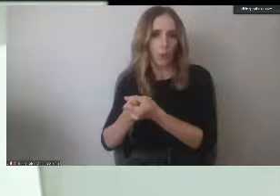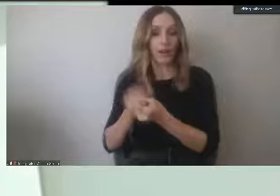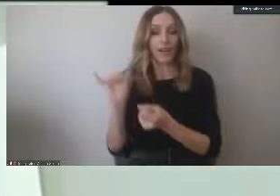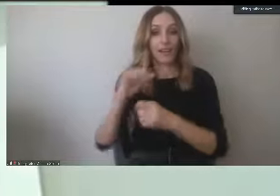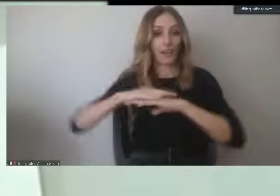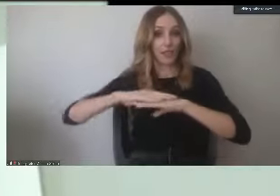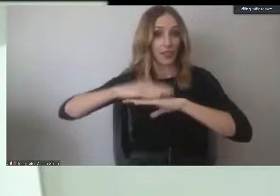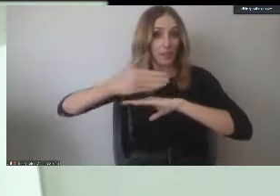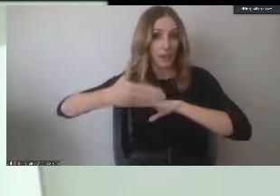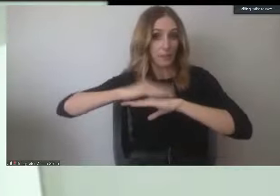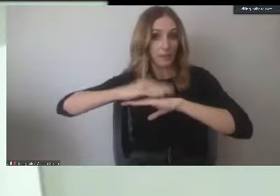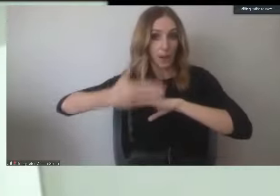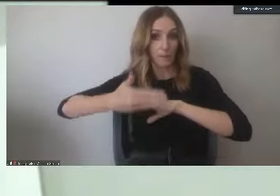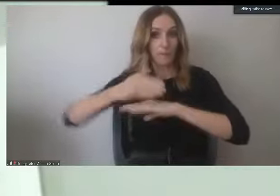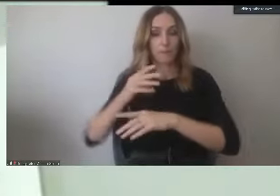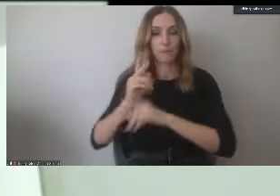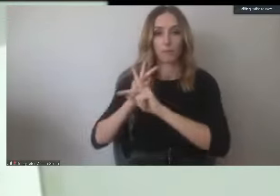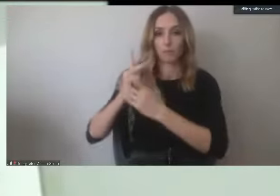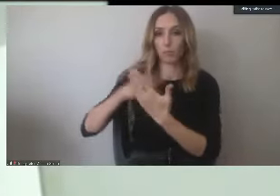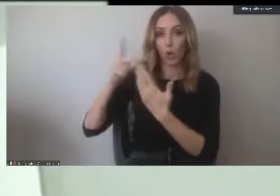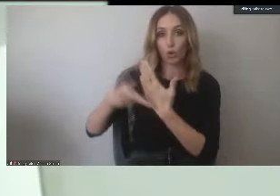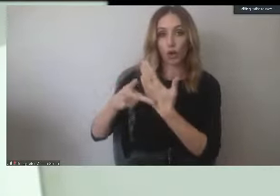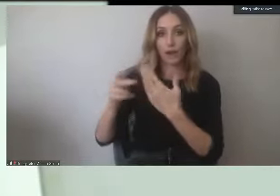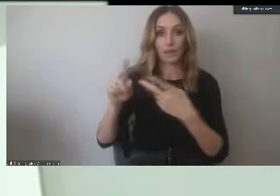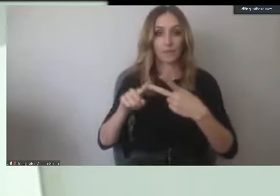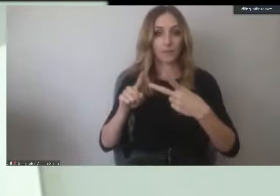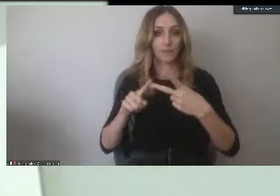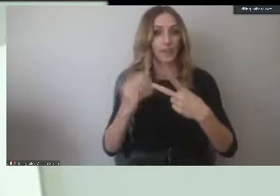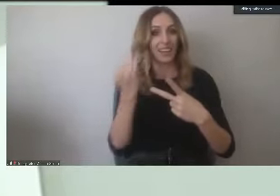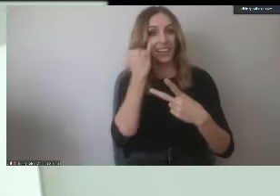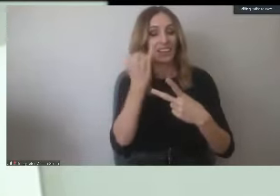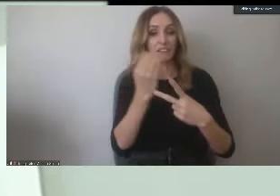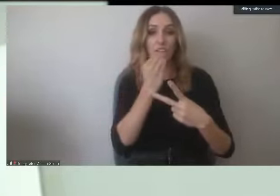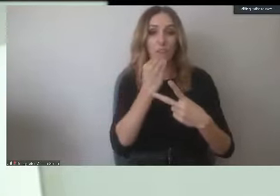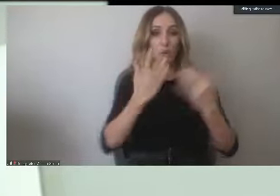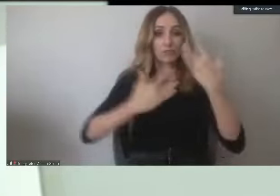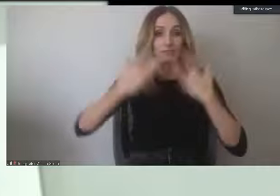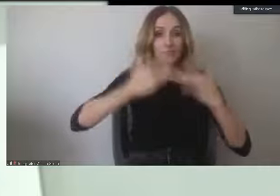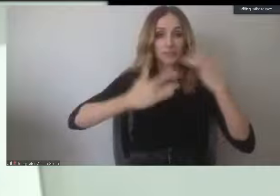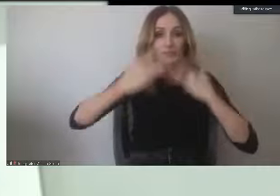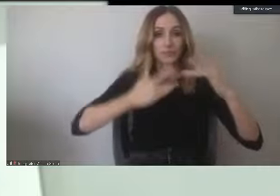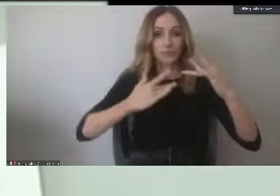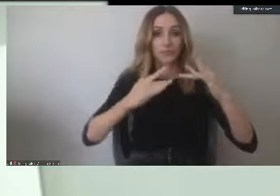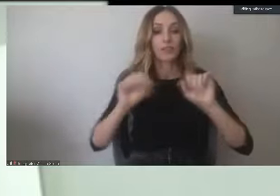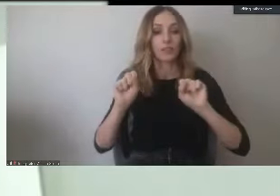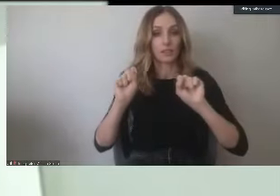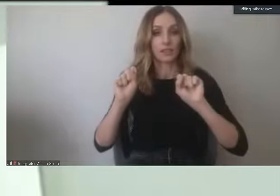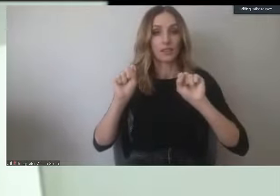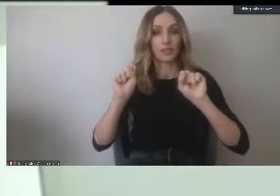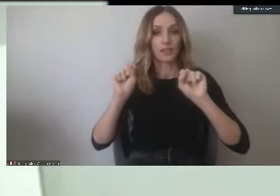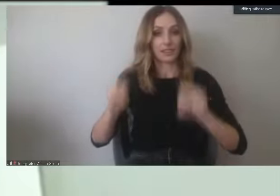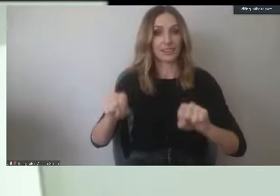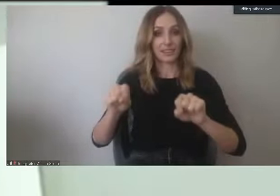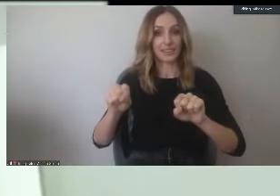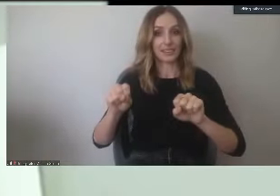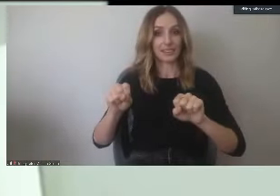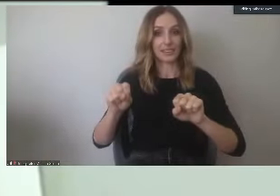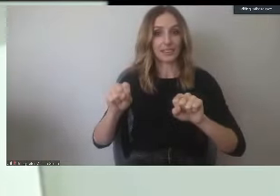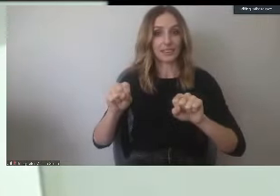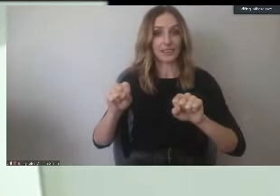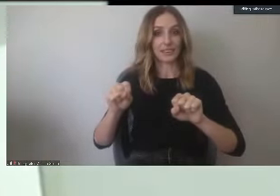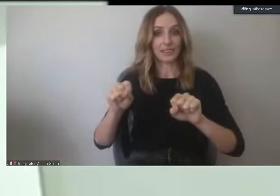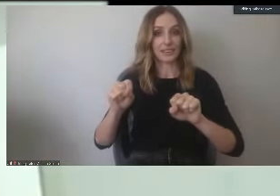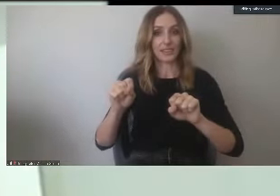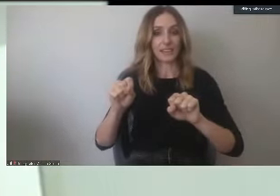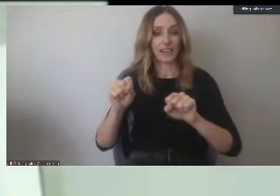laptop program. If they're struggling with food insecurities, they can also visit our Viking